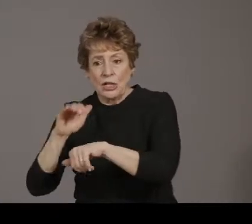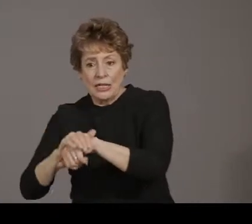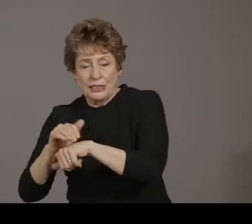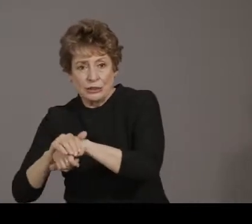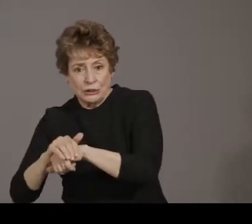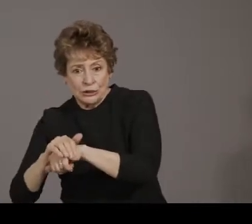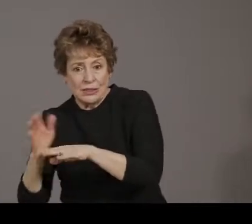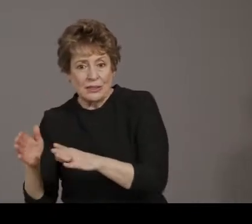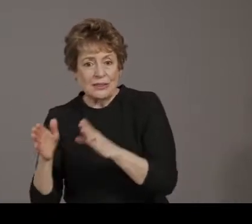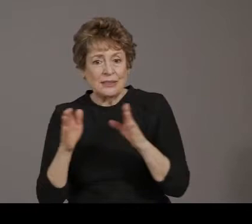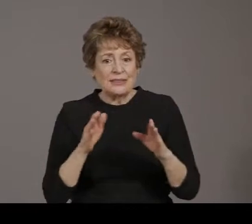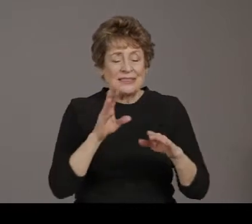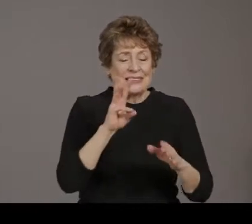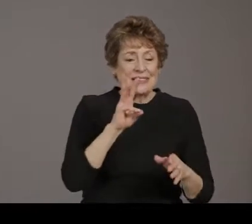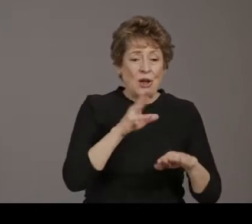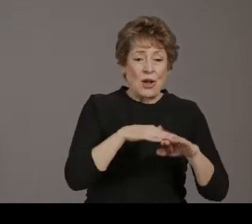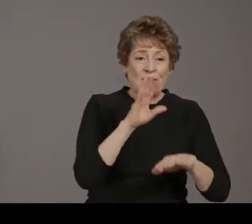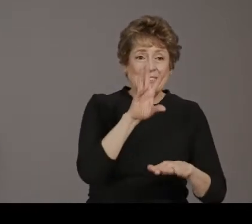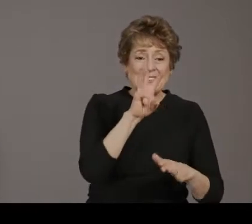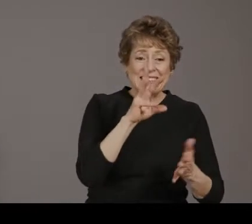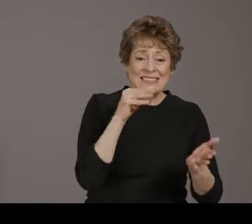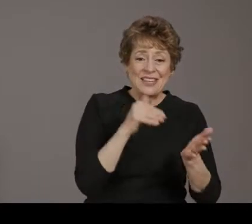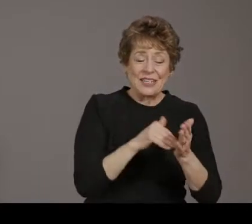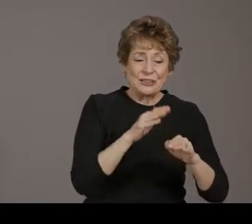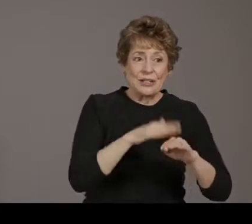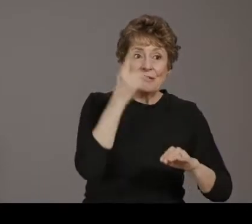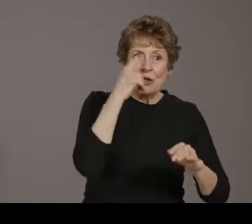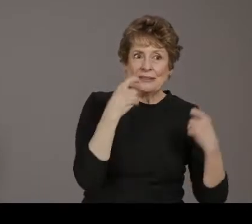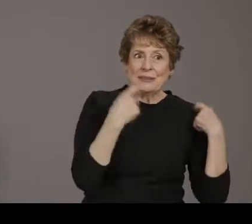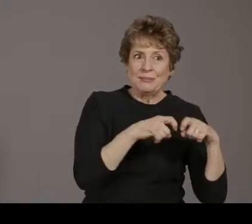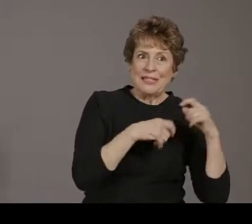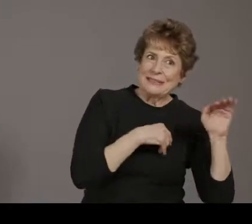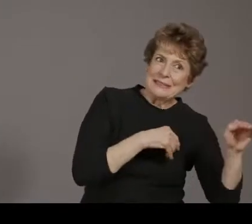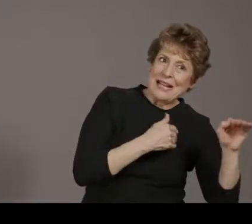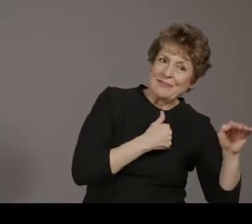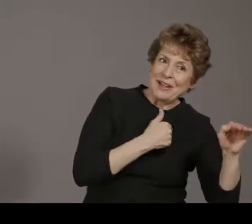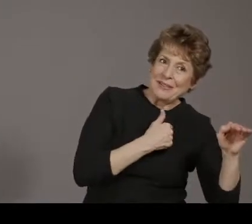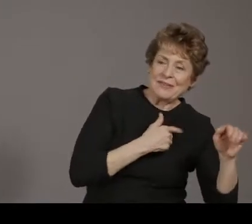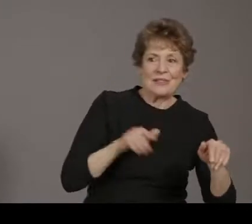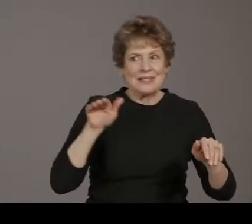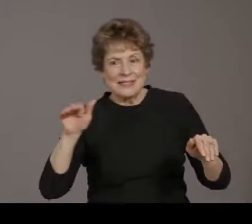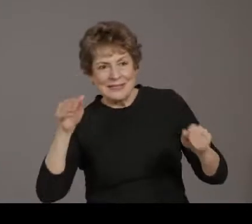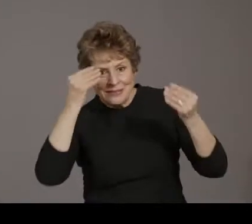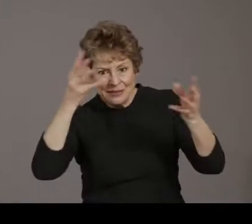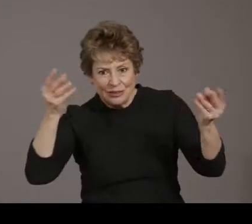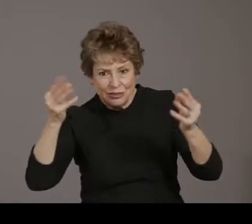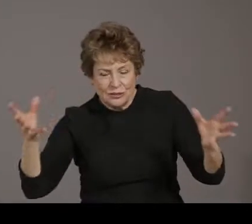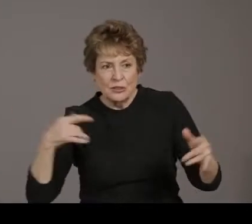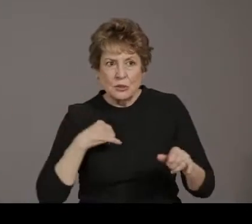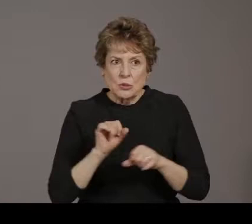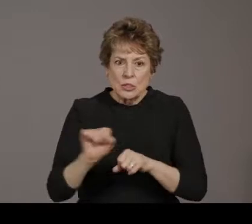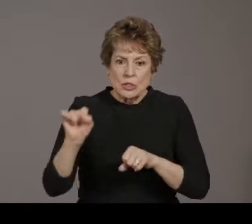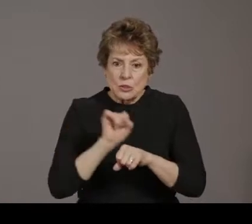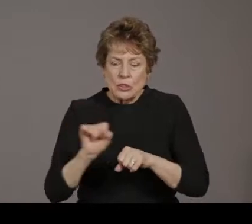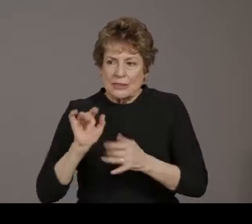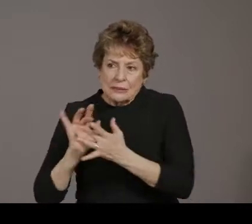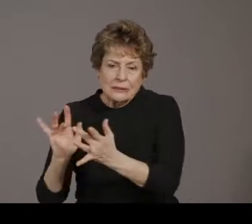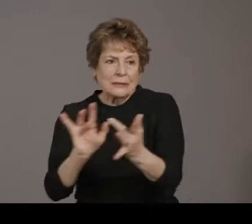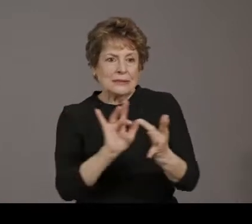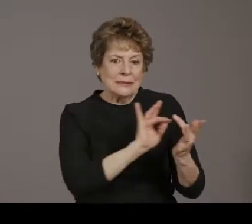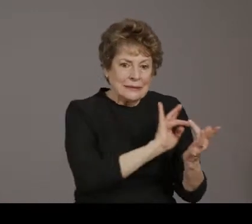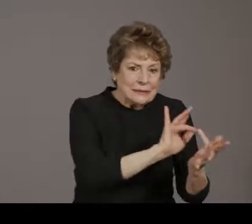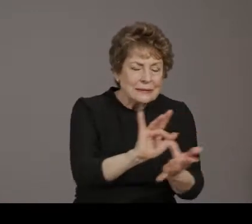really trying to connect with that community. I think one of the cool things is is the yard signs encouraging everybody to take those mitigation